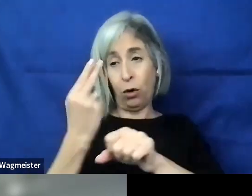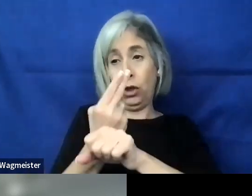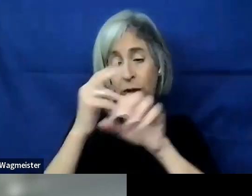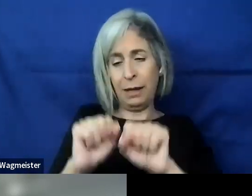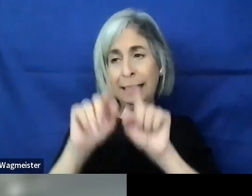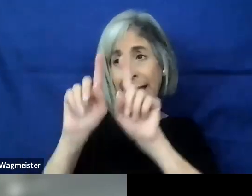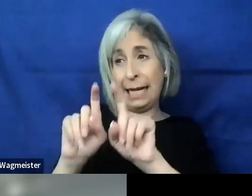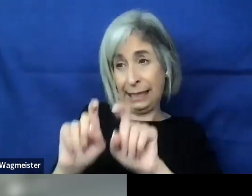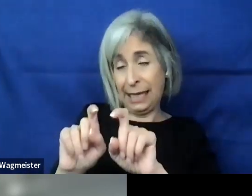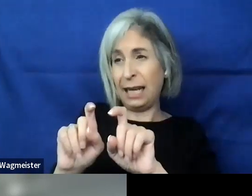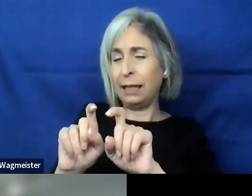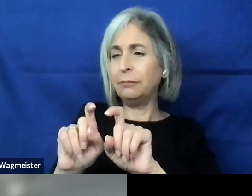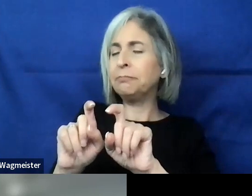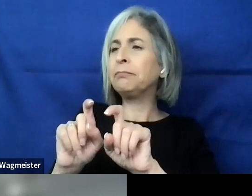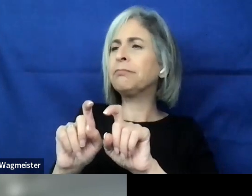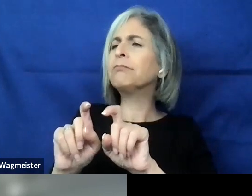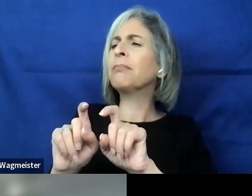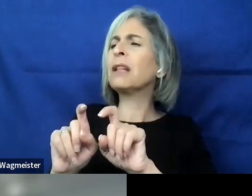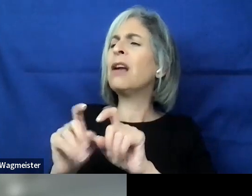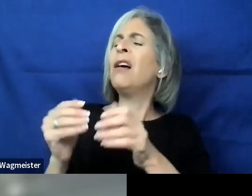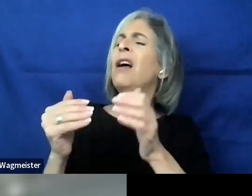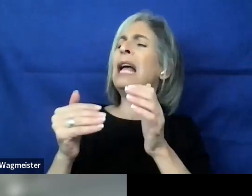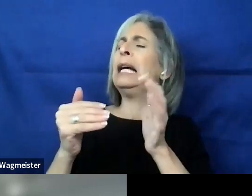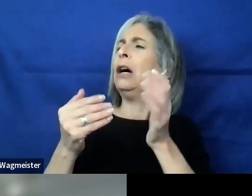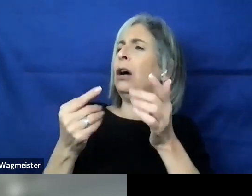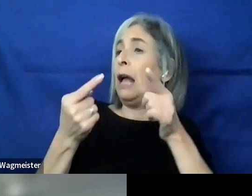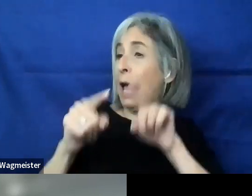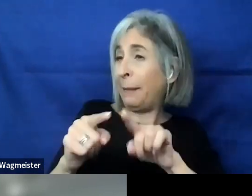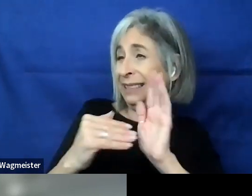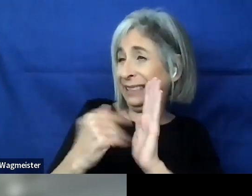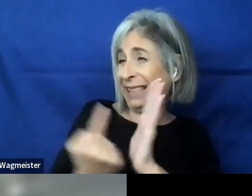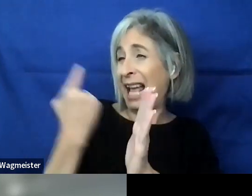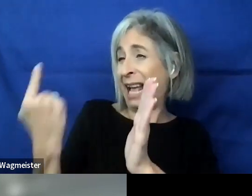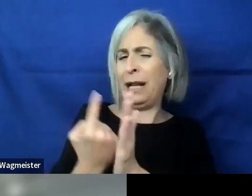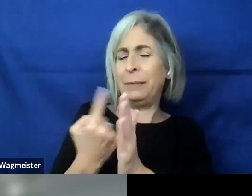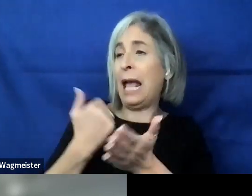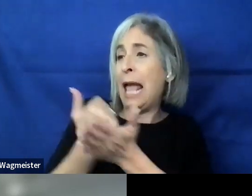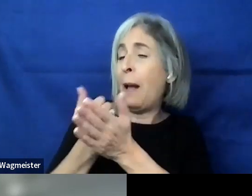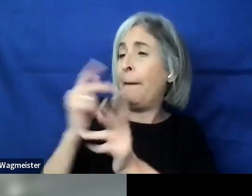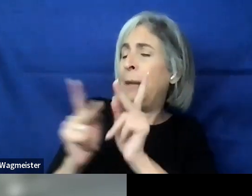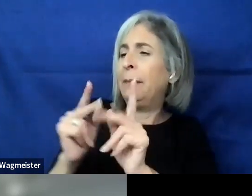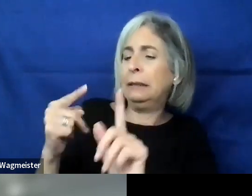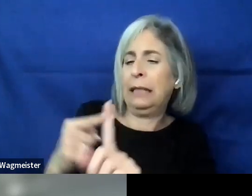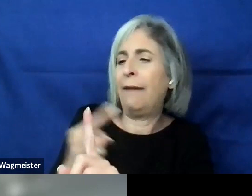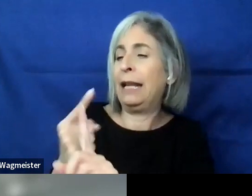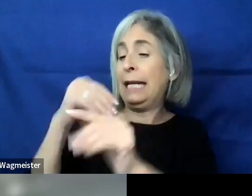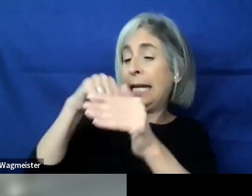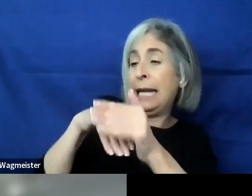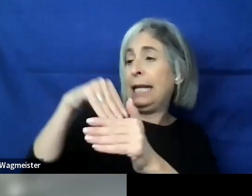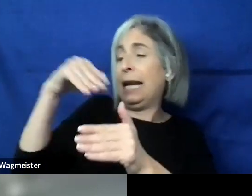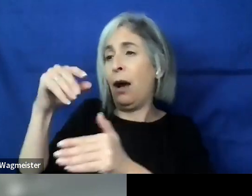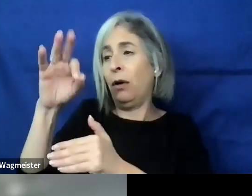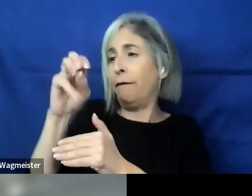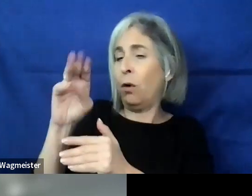testing side of things. And oftentimes, I will have to help people navigate in and out of forms mode.